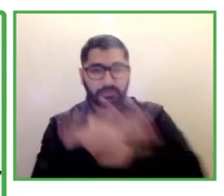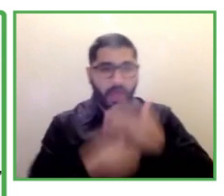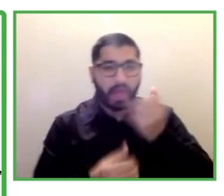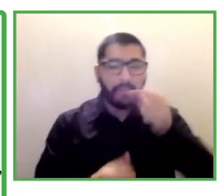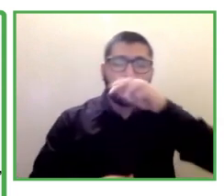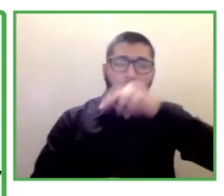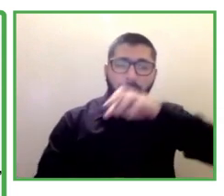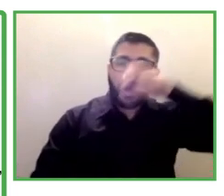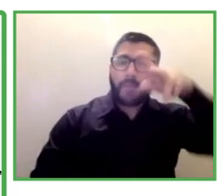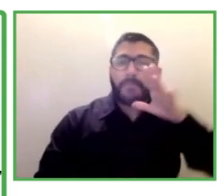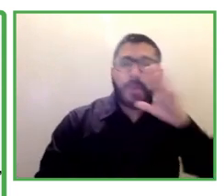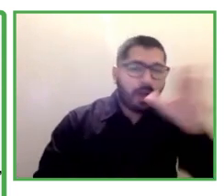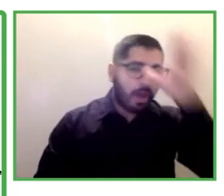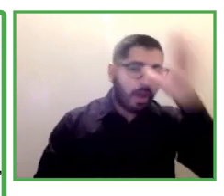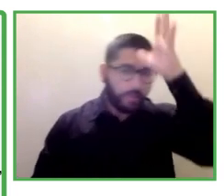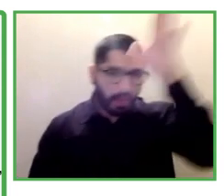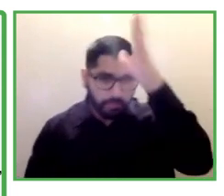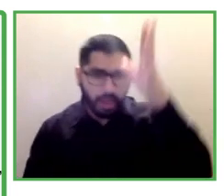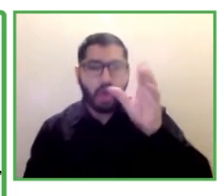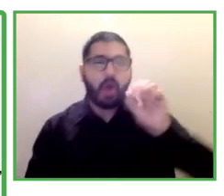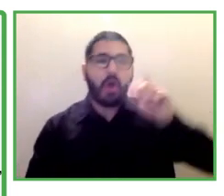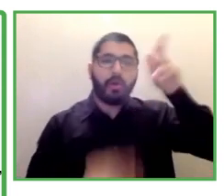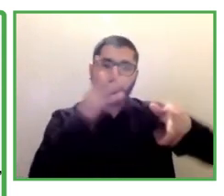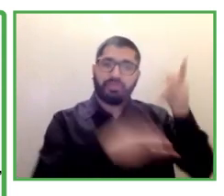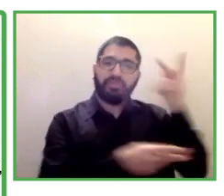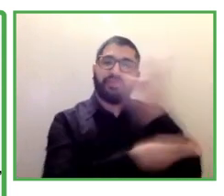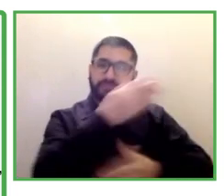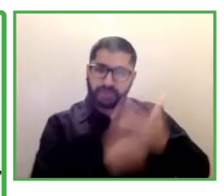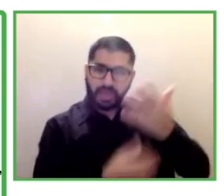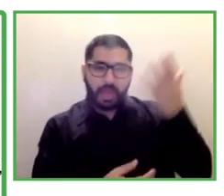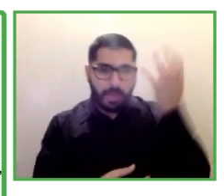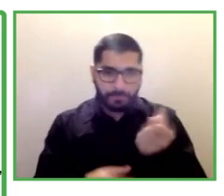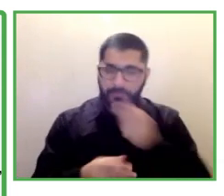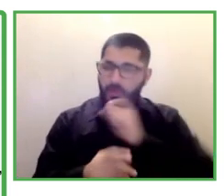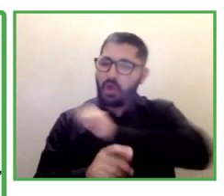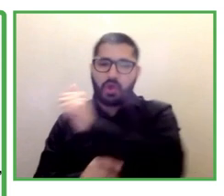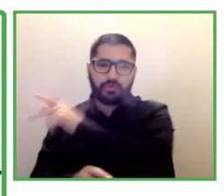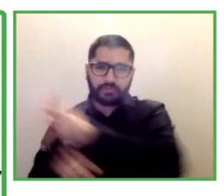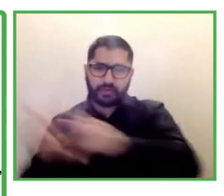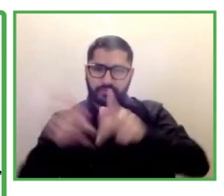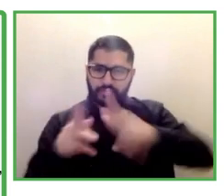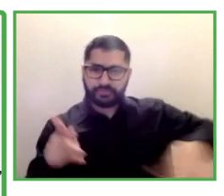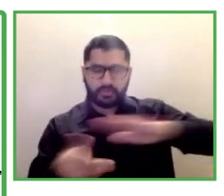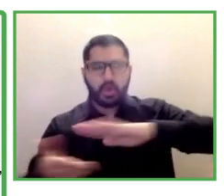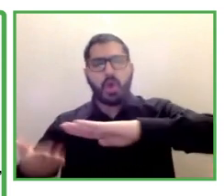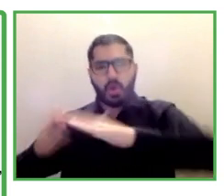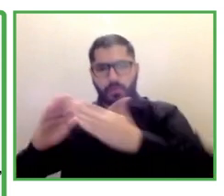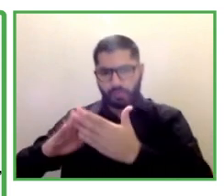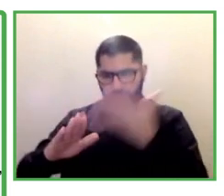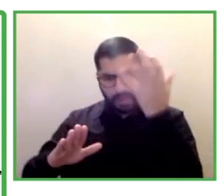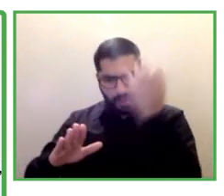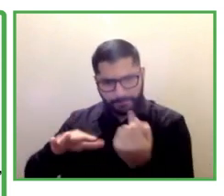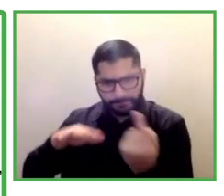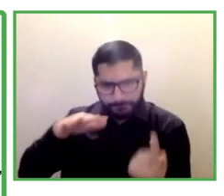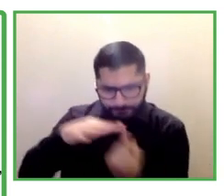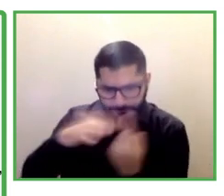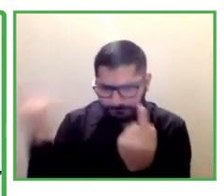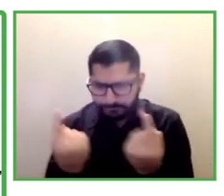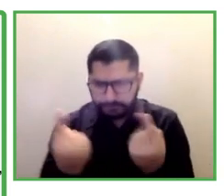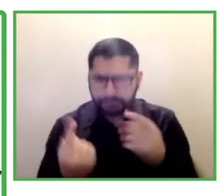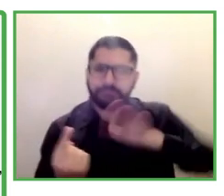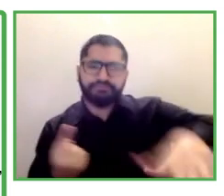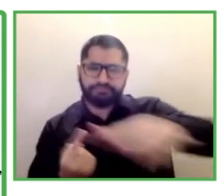a disability as opposed to only institutions. So that's what Community Living has been working on since the early 50s.